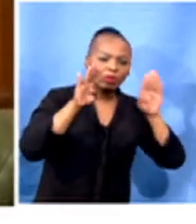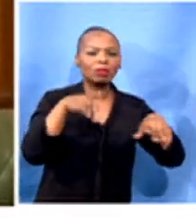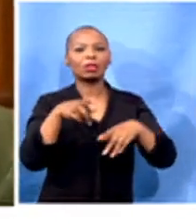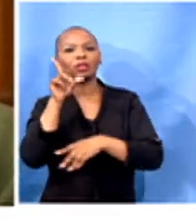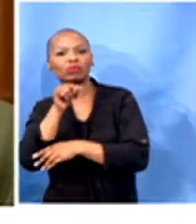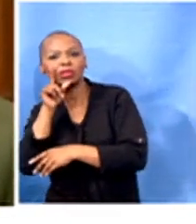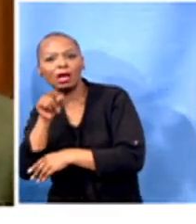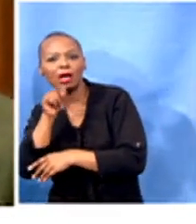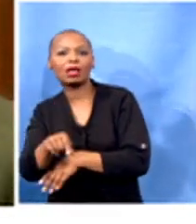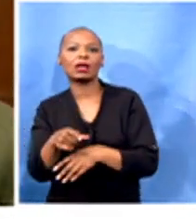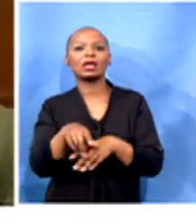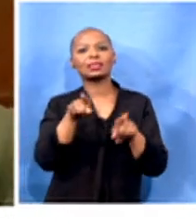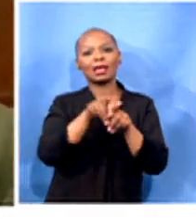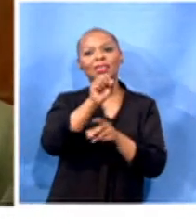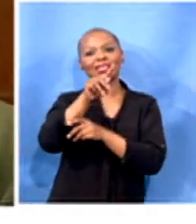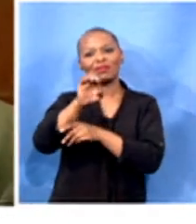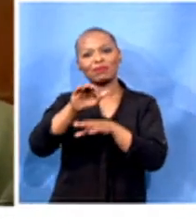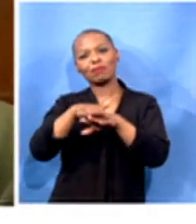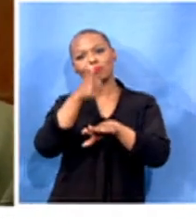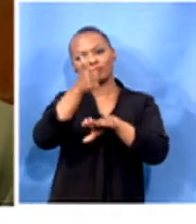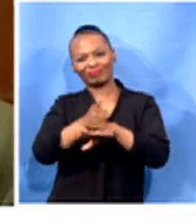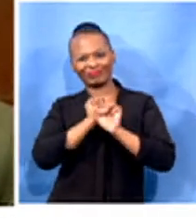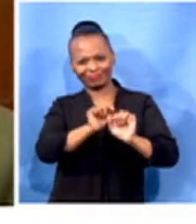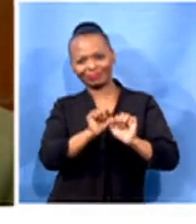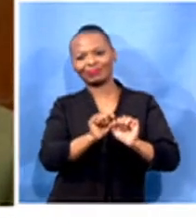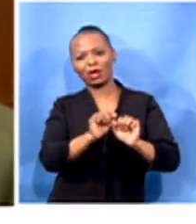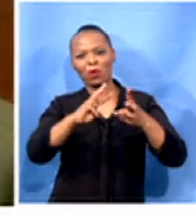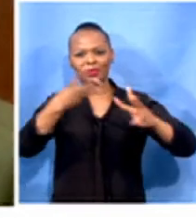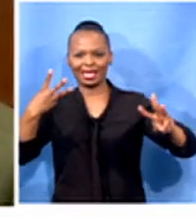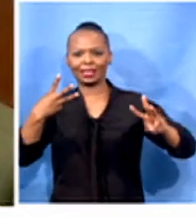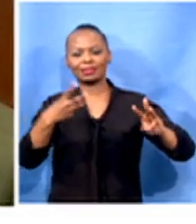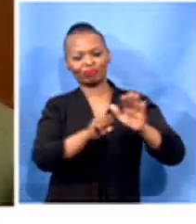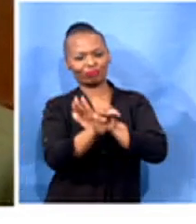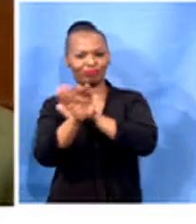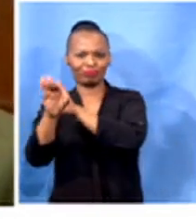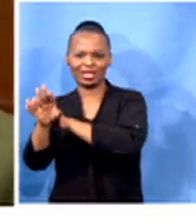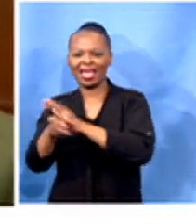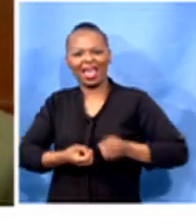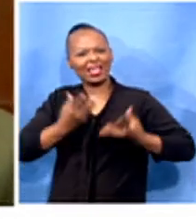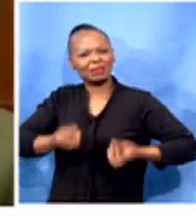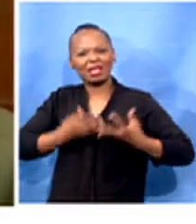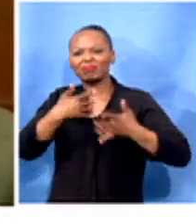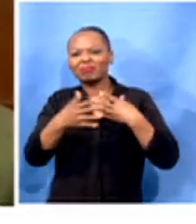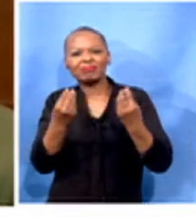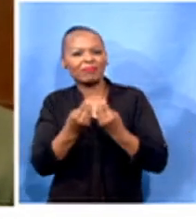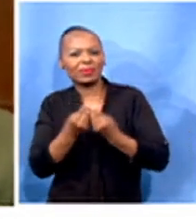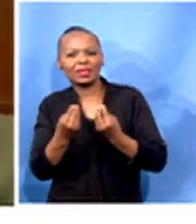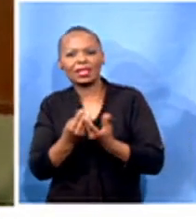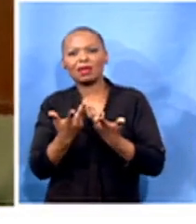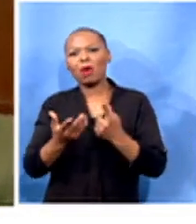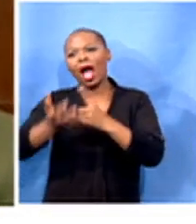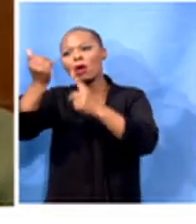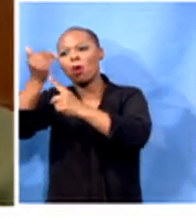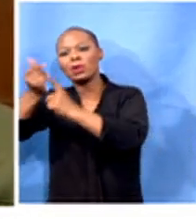and the Steve Biko Foundation website. Through that, it's where we get to express what Biko was able to accomplish and is still